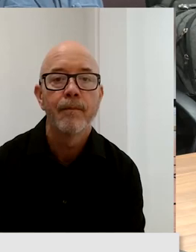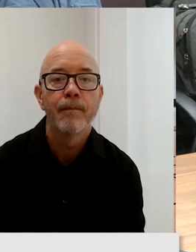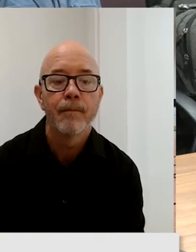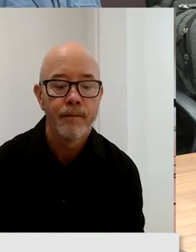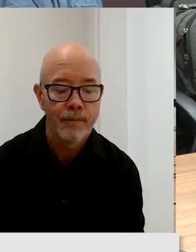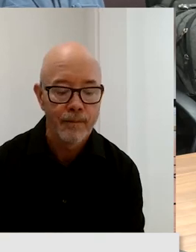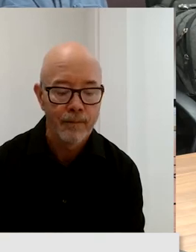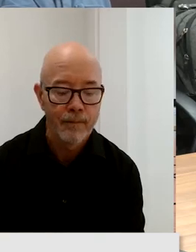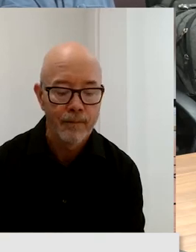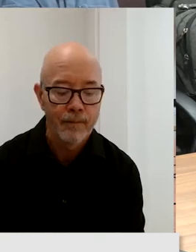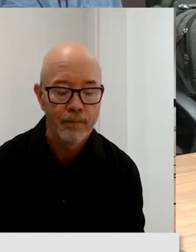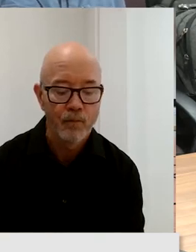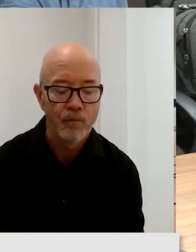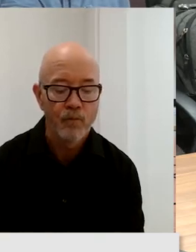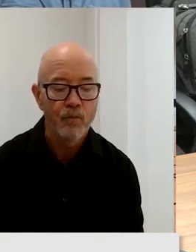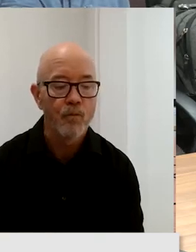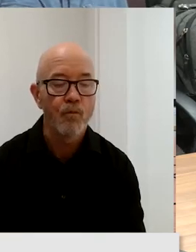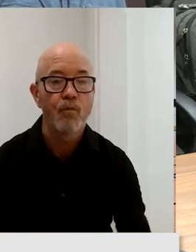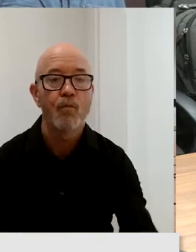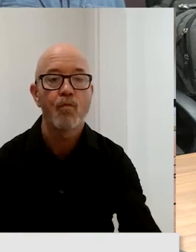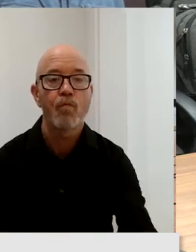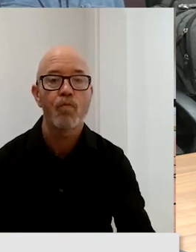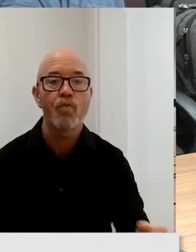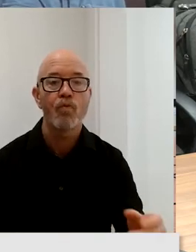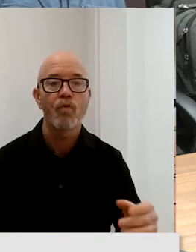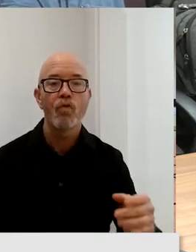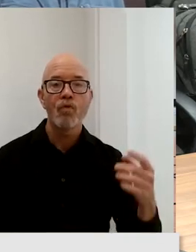Sure. Nobody wants to talk about why there's nobody here.